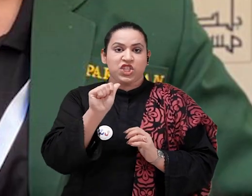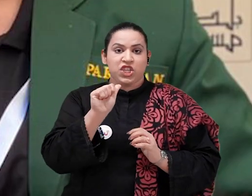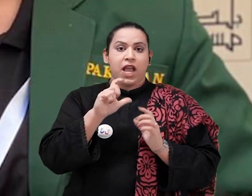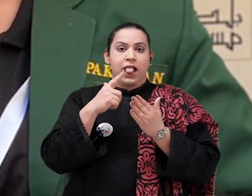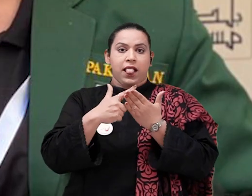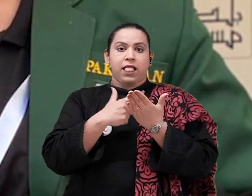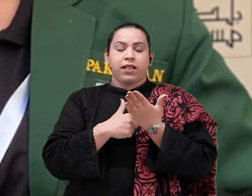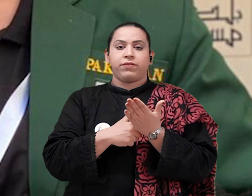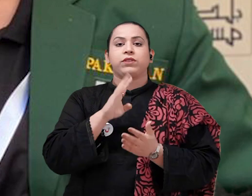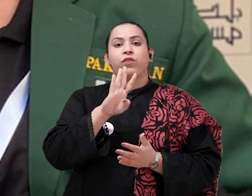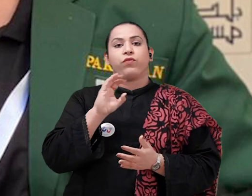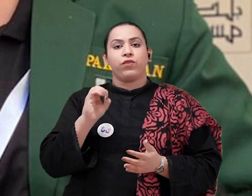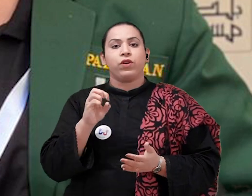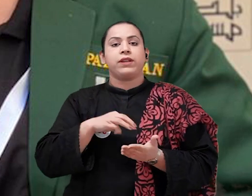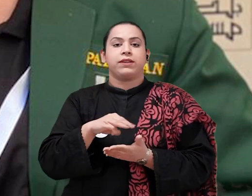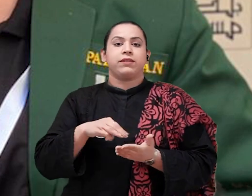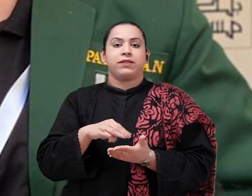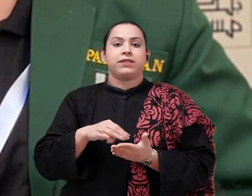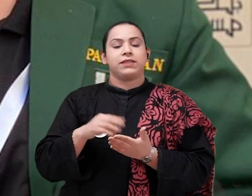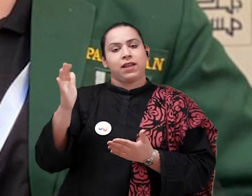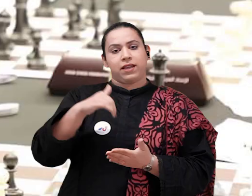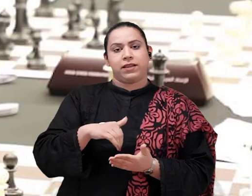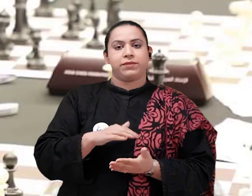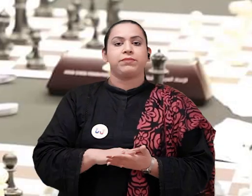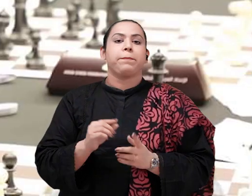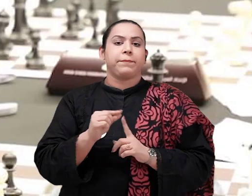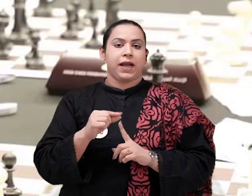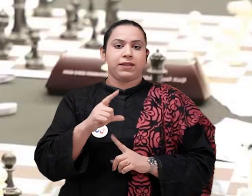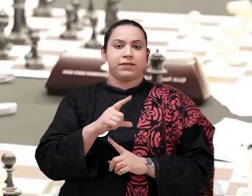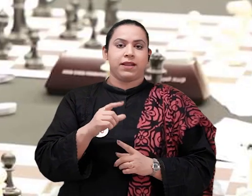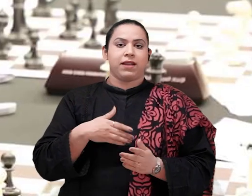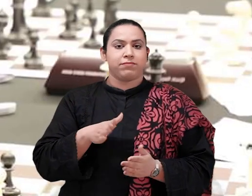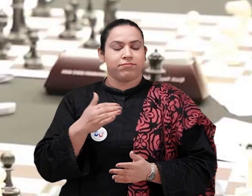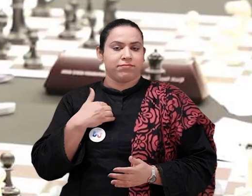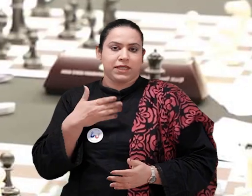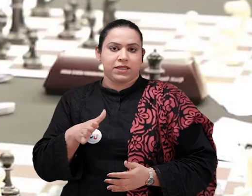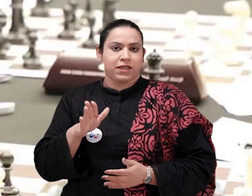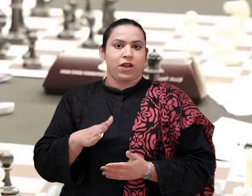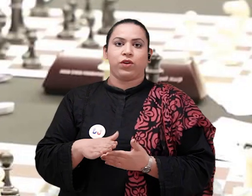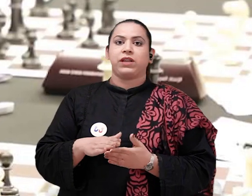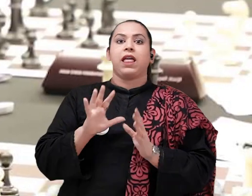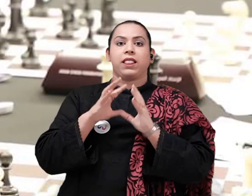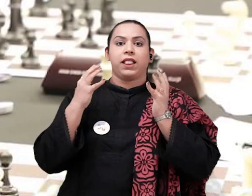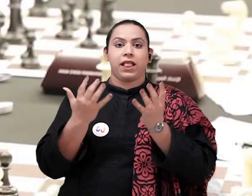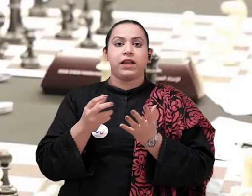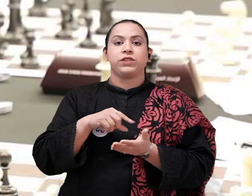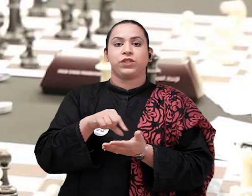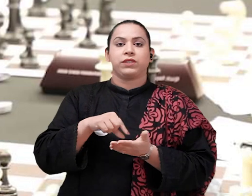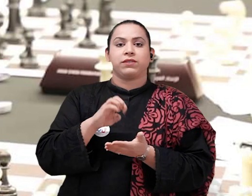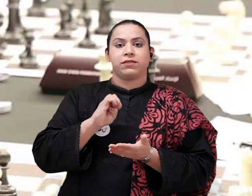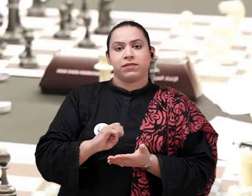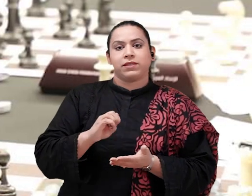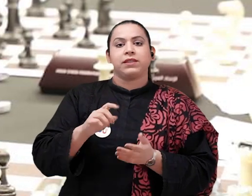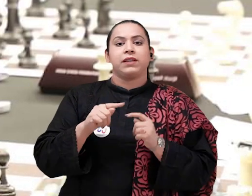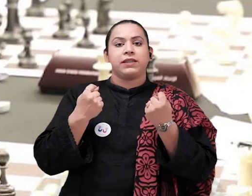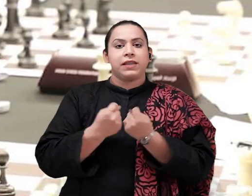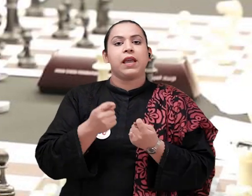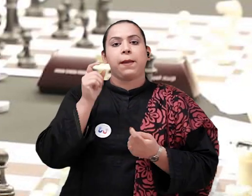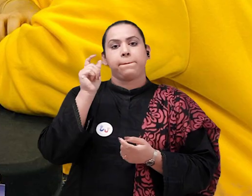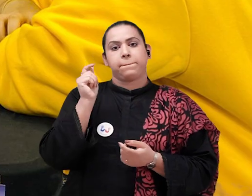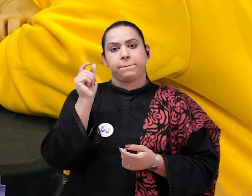I am going to a national team member. And, I sponsored M.M. Talks.